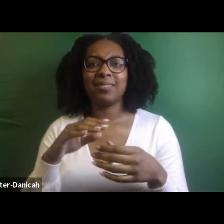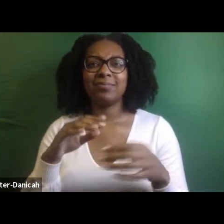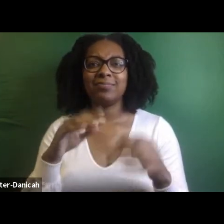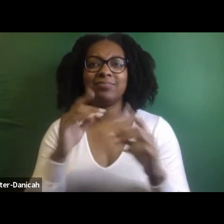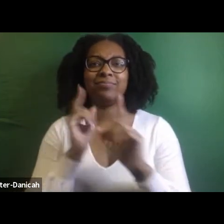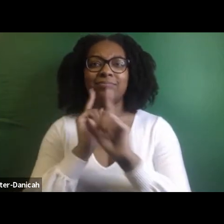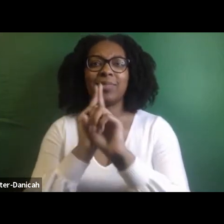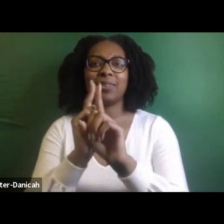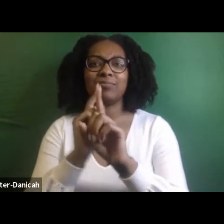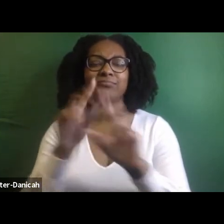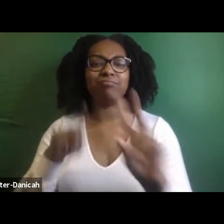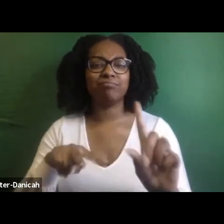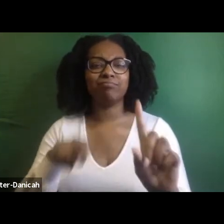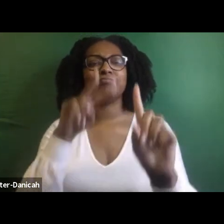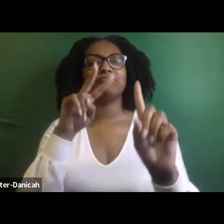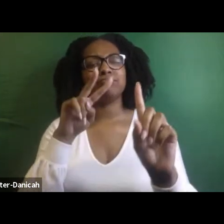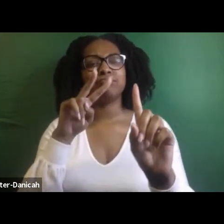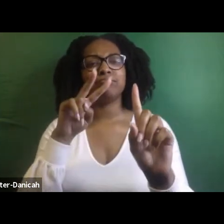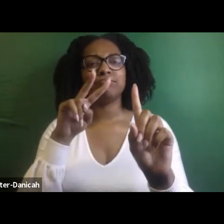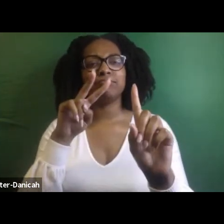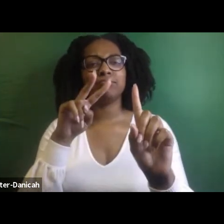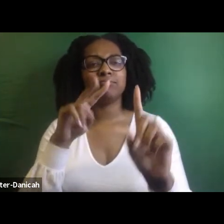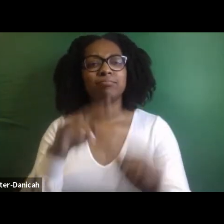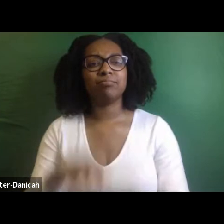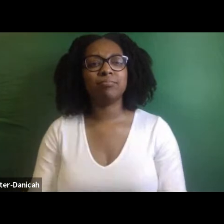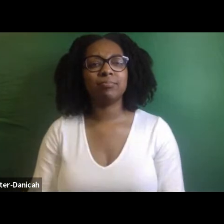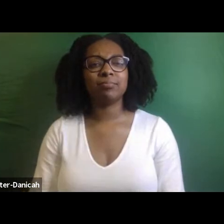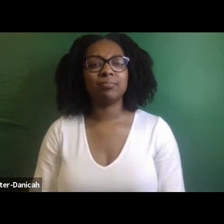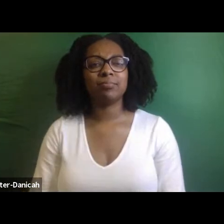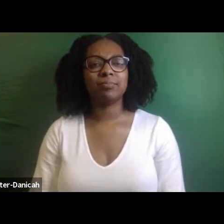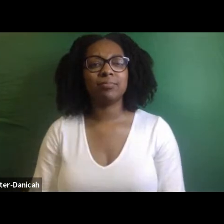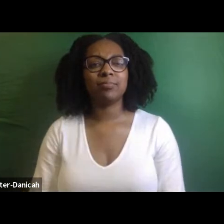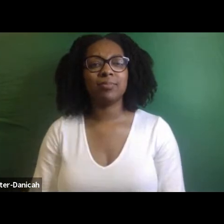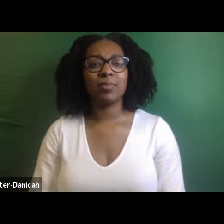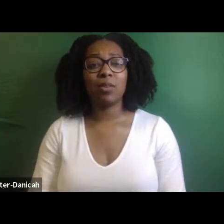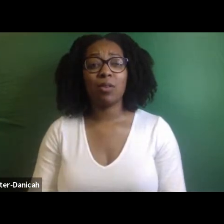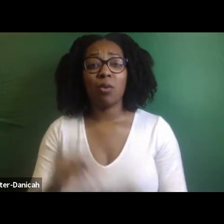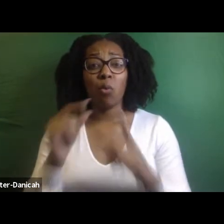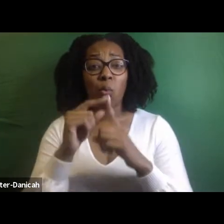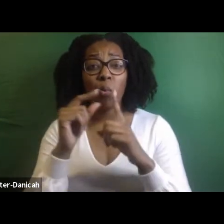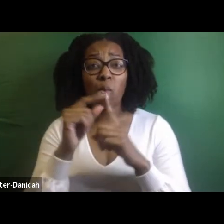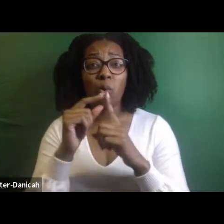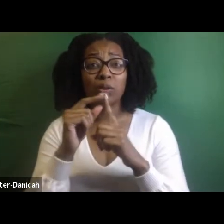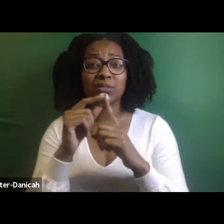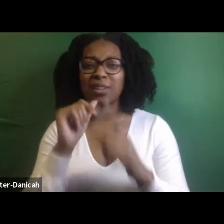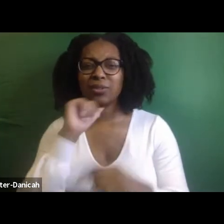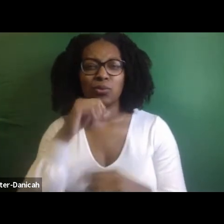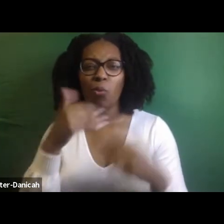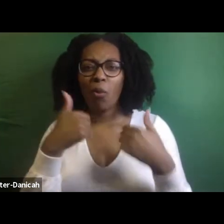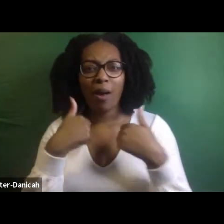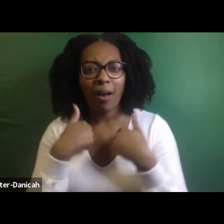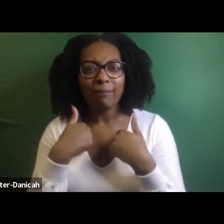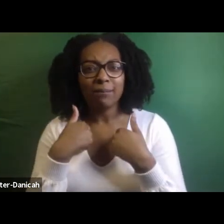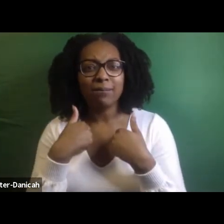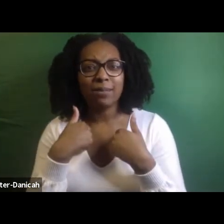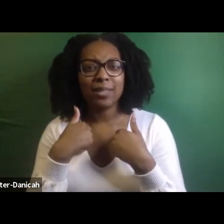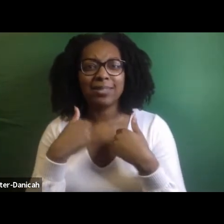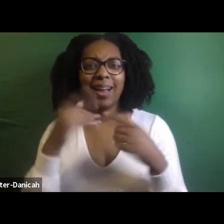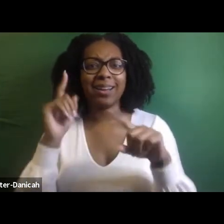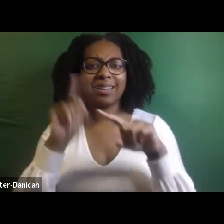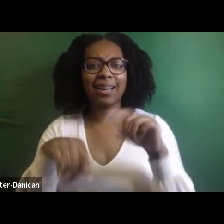much this is impacting me right now in terms of what it meant to